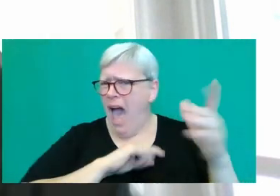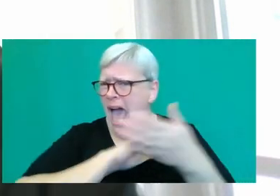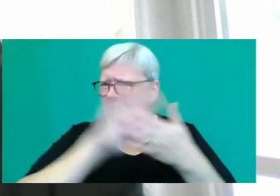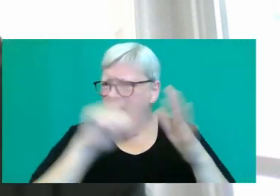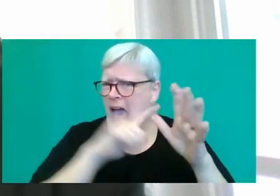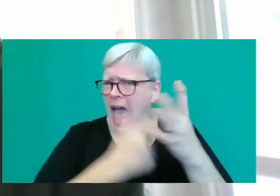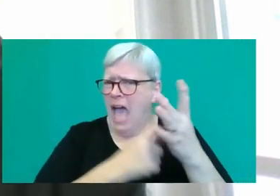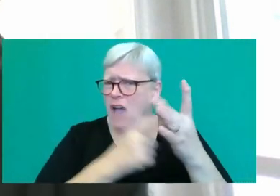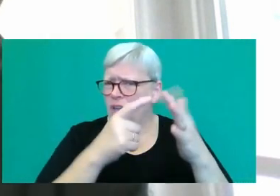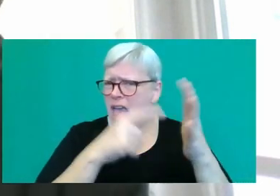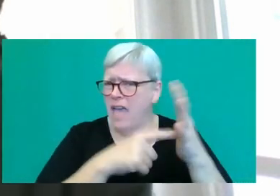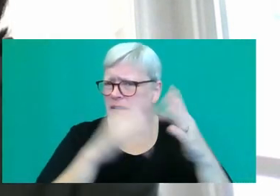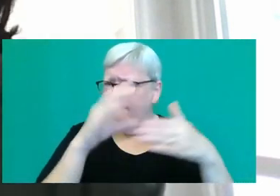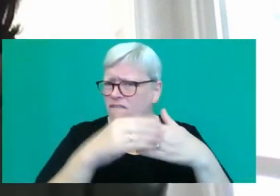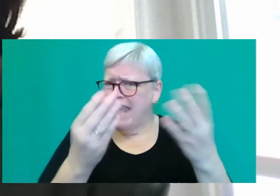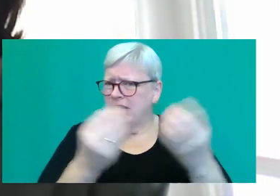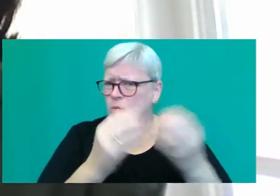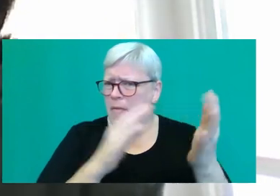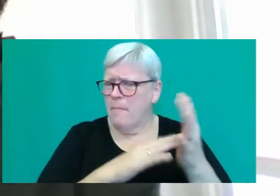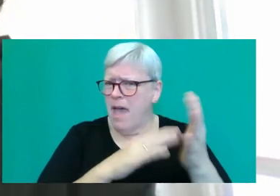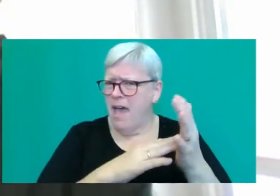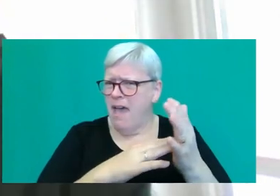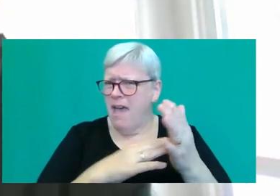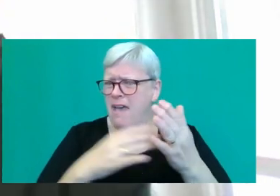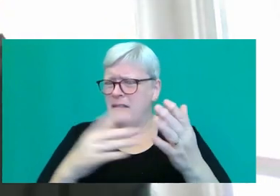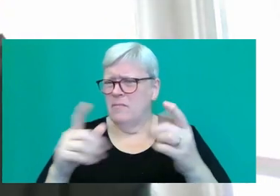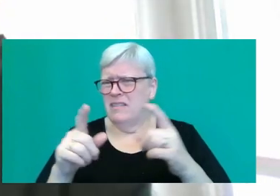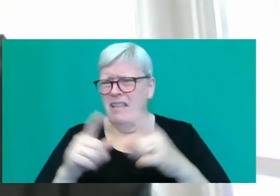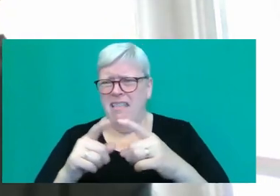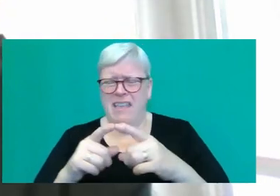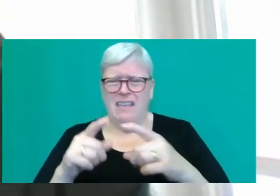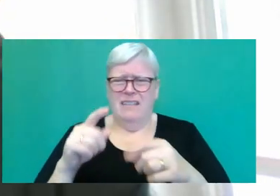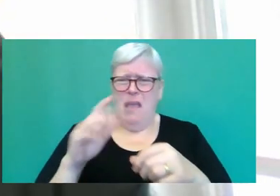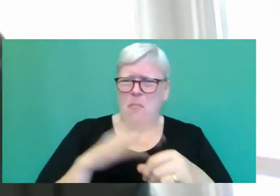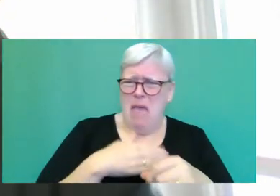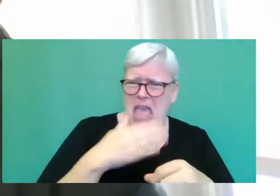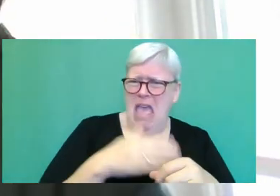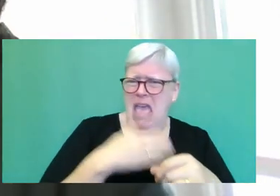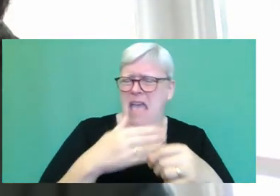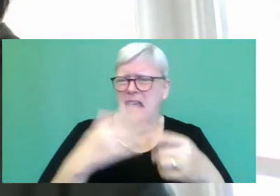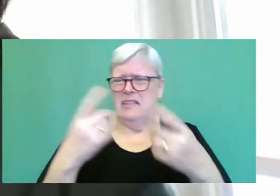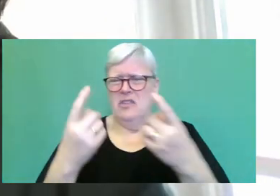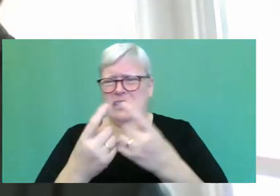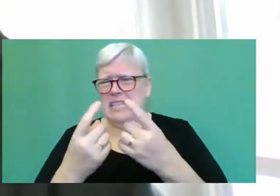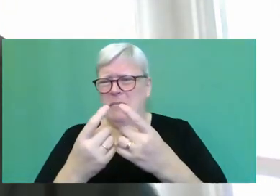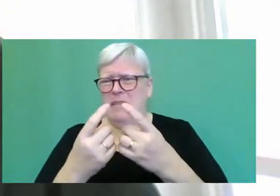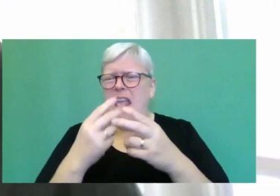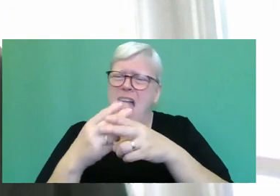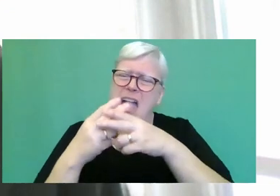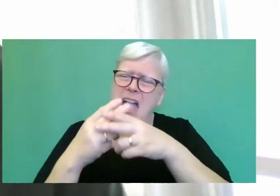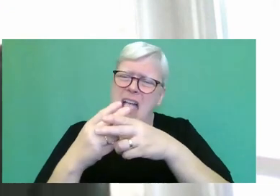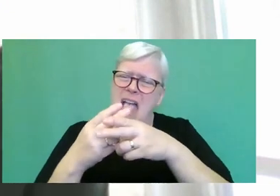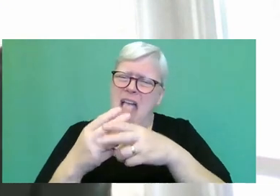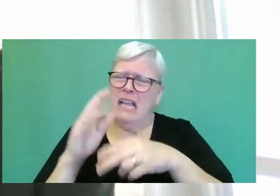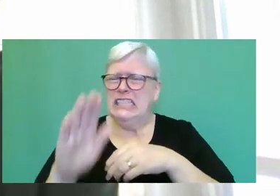it's, she's got to treat her like a pet, just like something that she's collecting in her